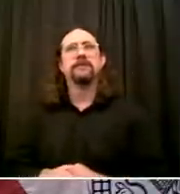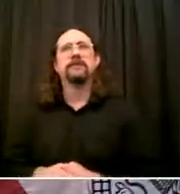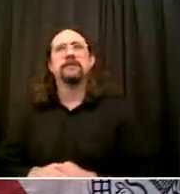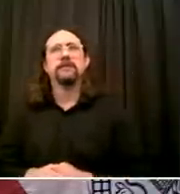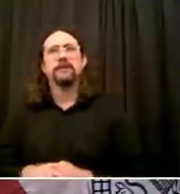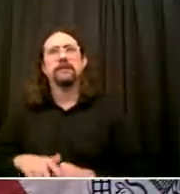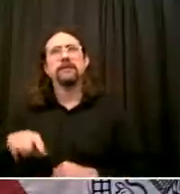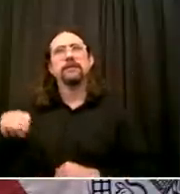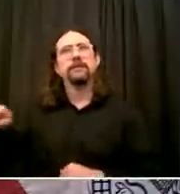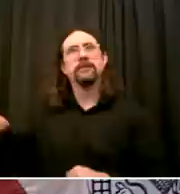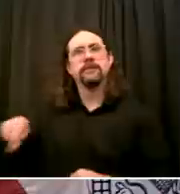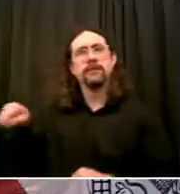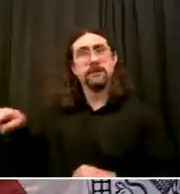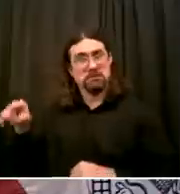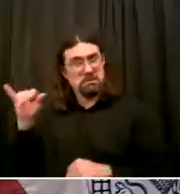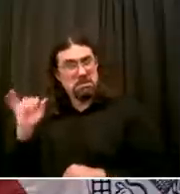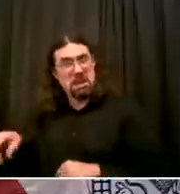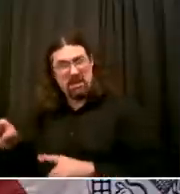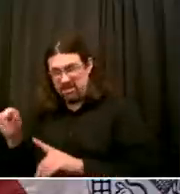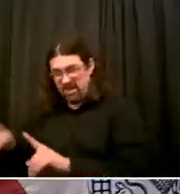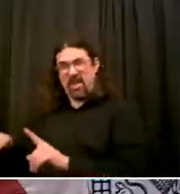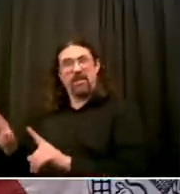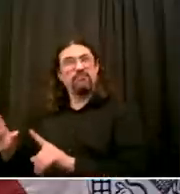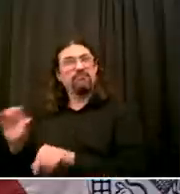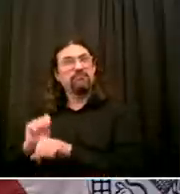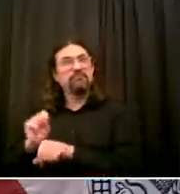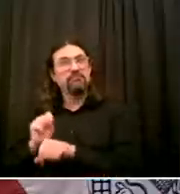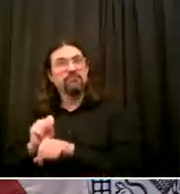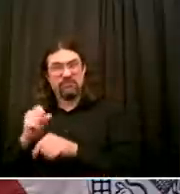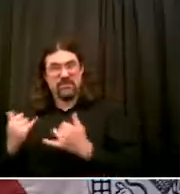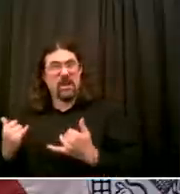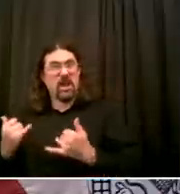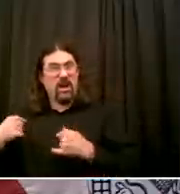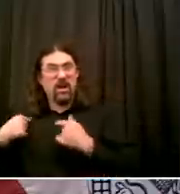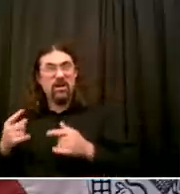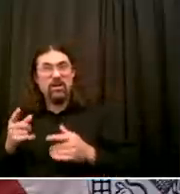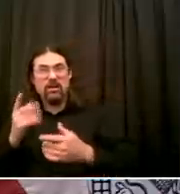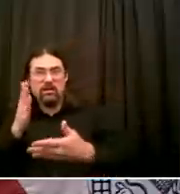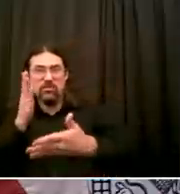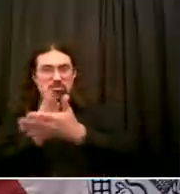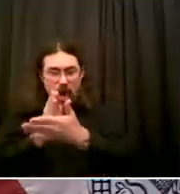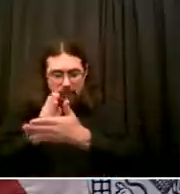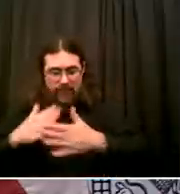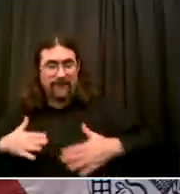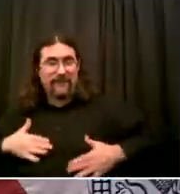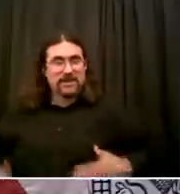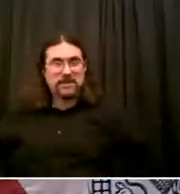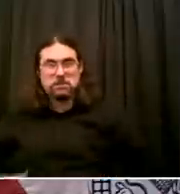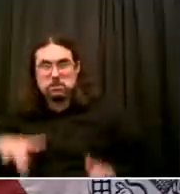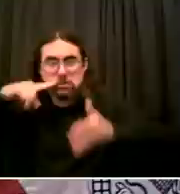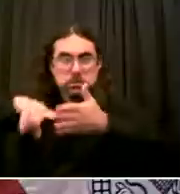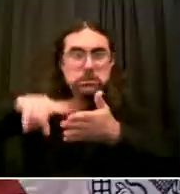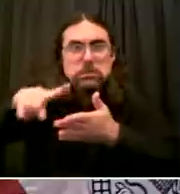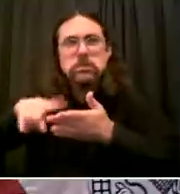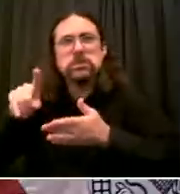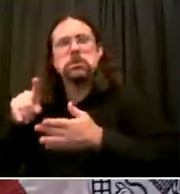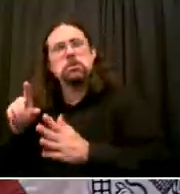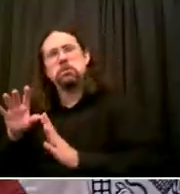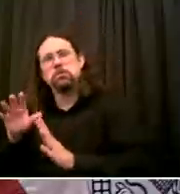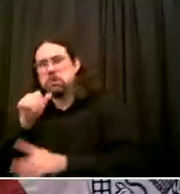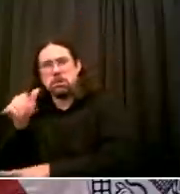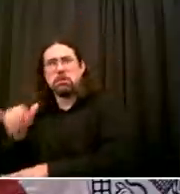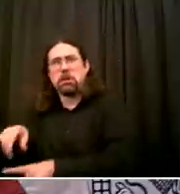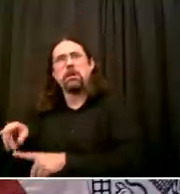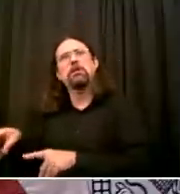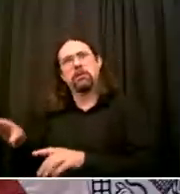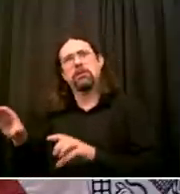a strategy that had its roots in the notion of addressing crime turned into in some ways